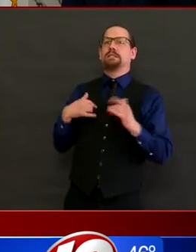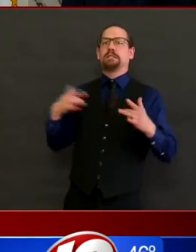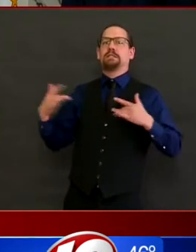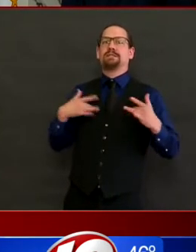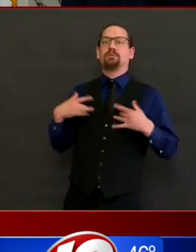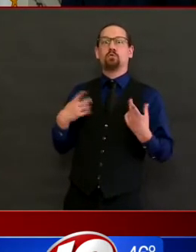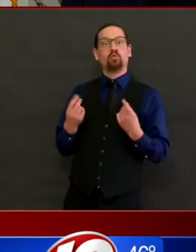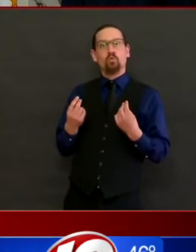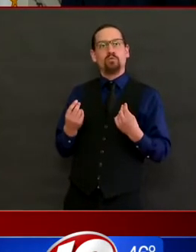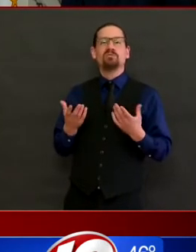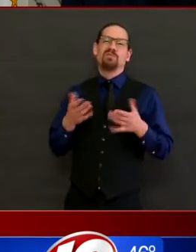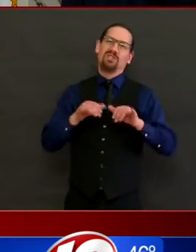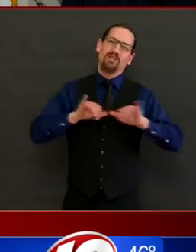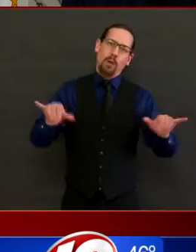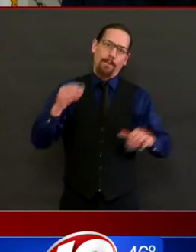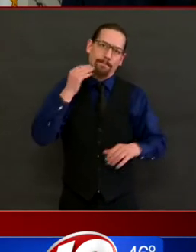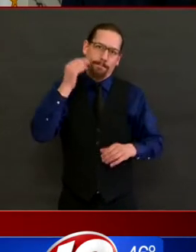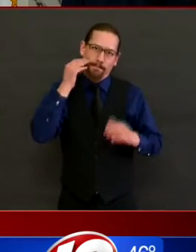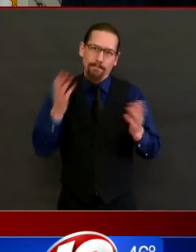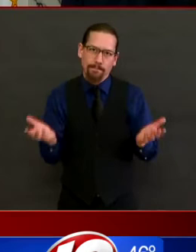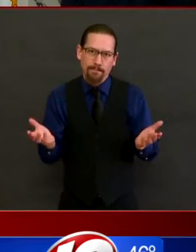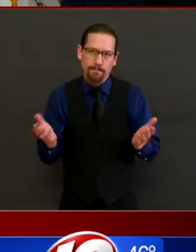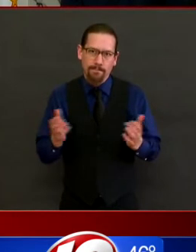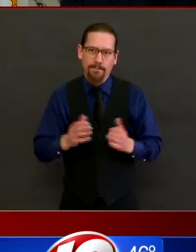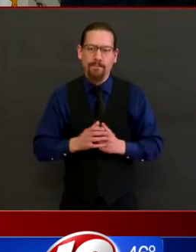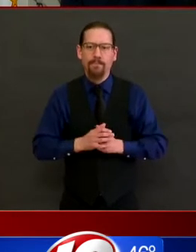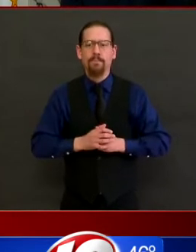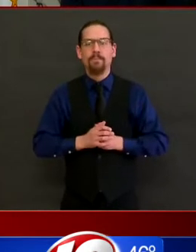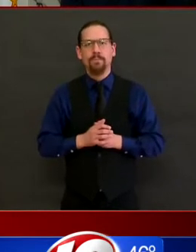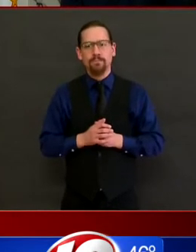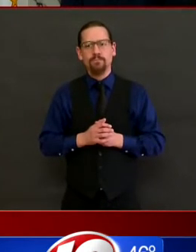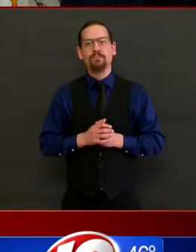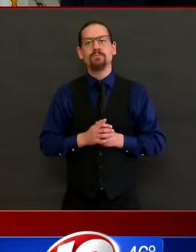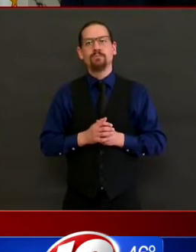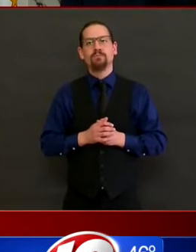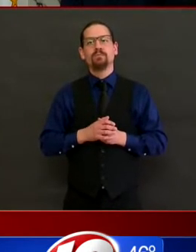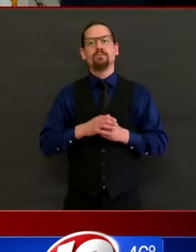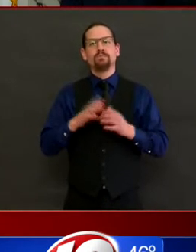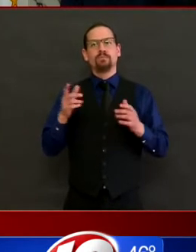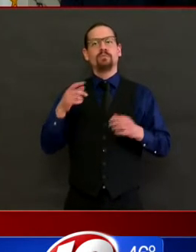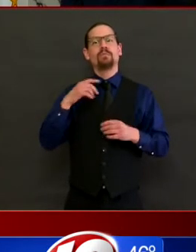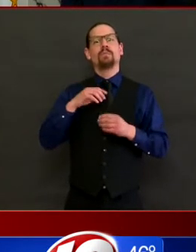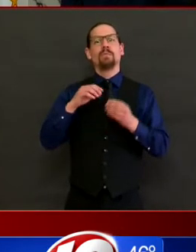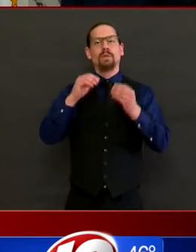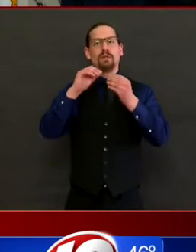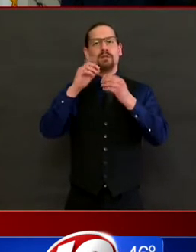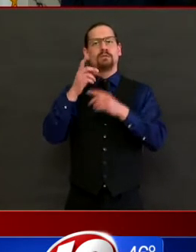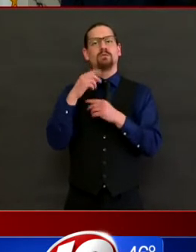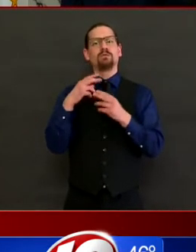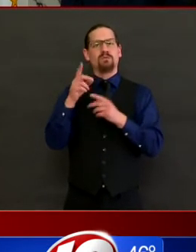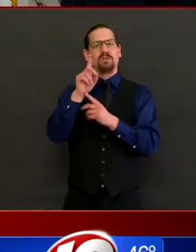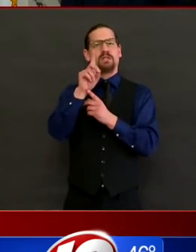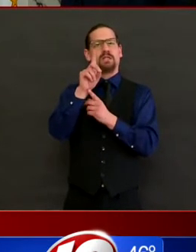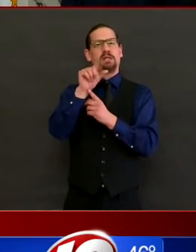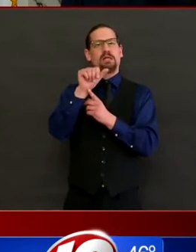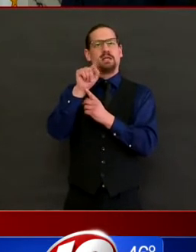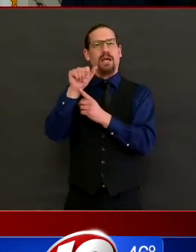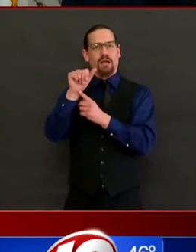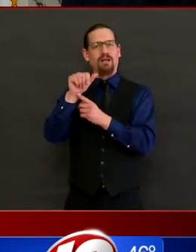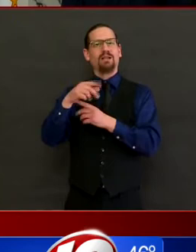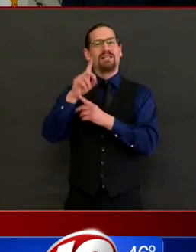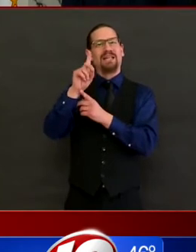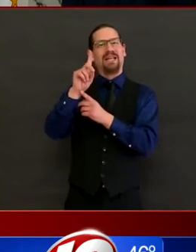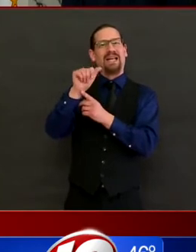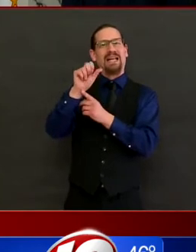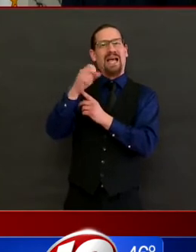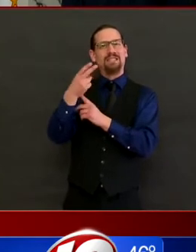As was posted on the data dashboard on the Rhode Island Department of Health's website, we have a number